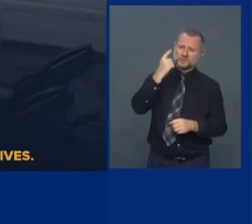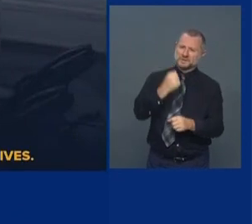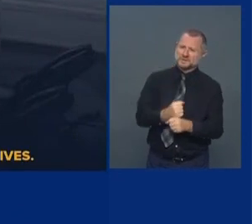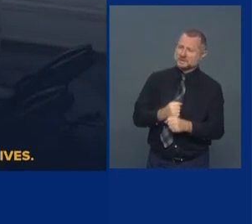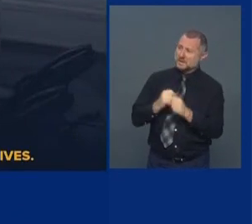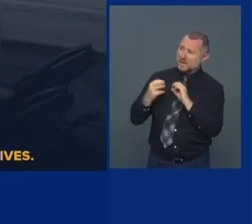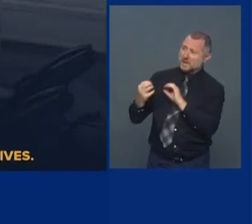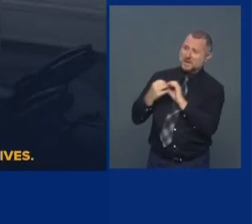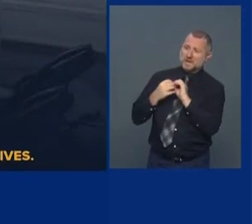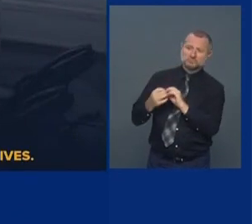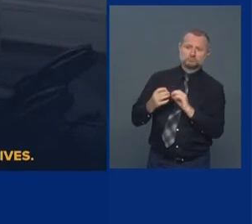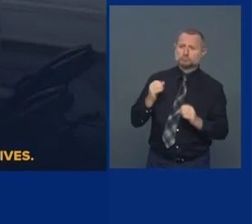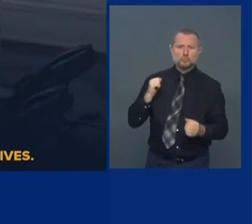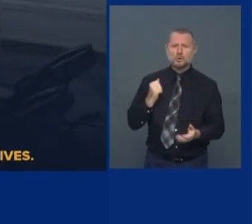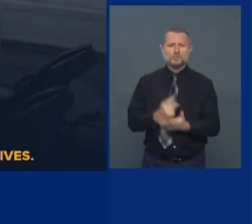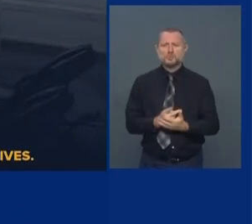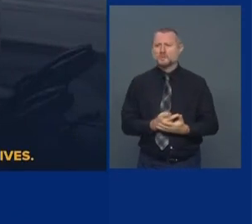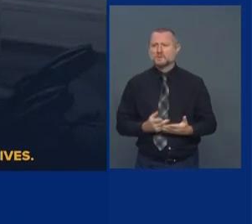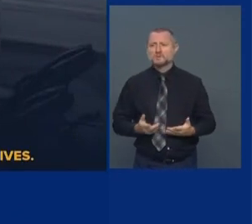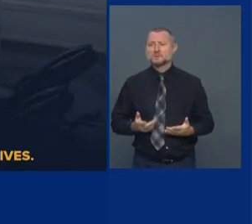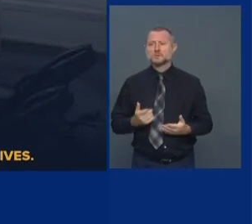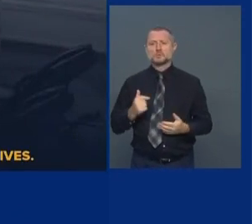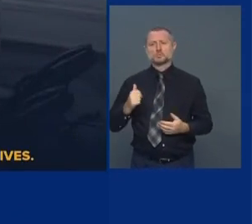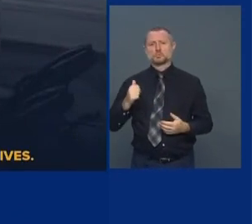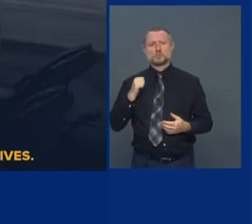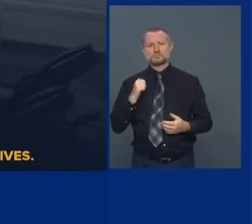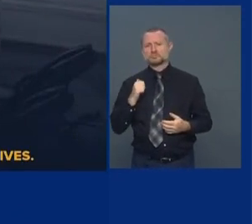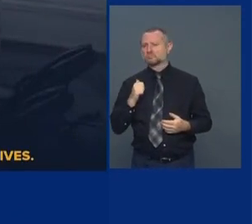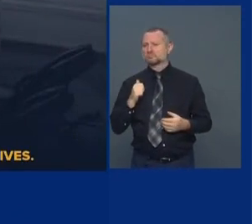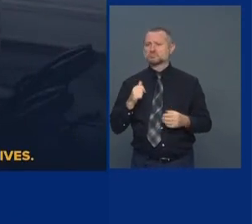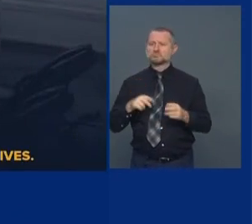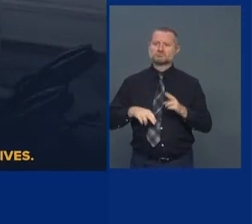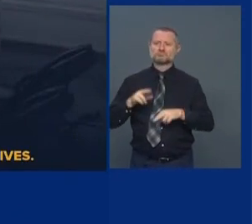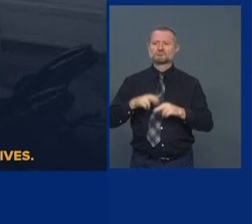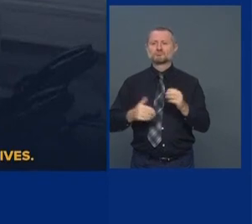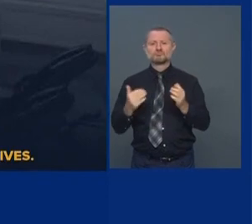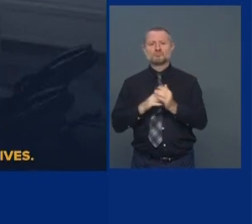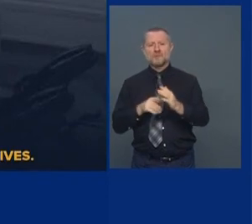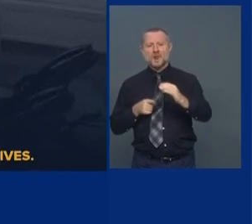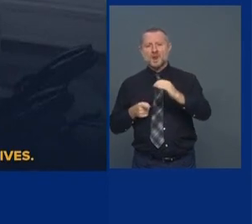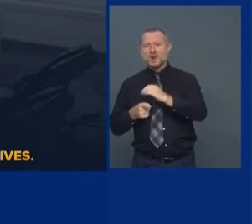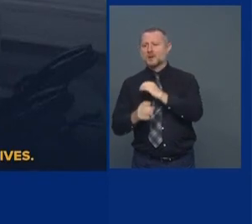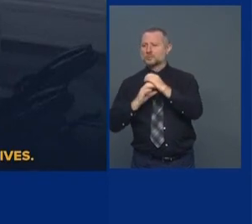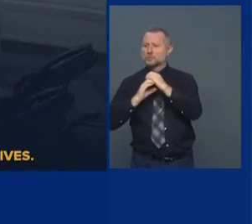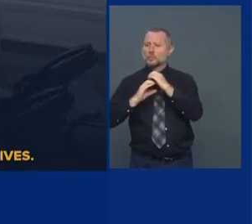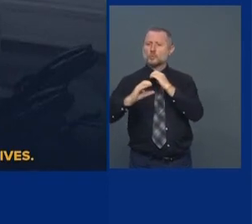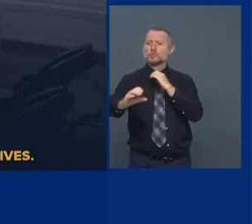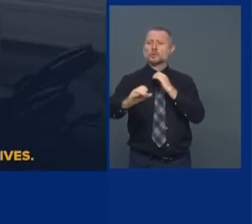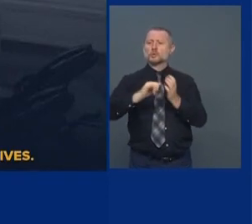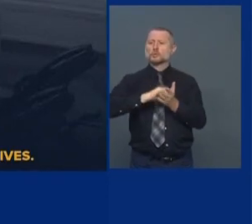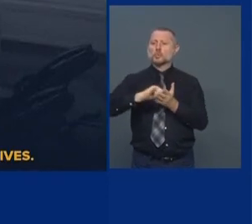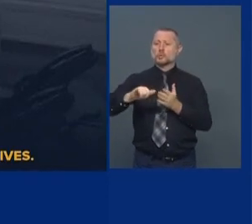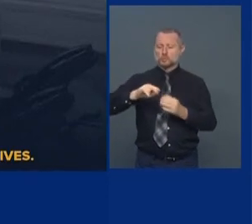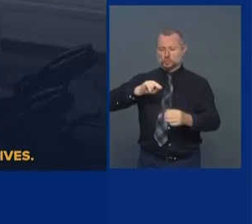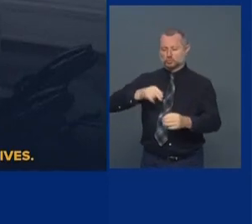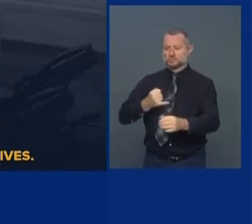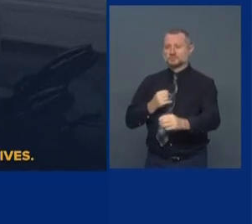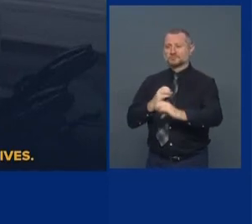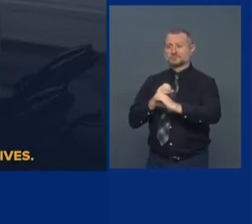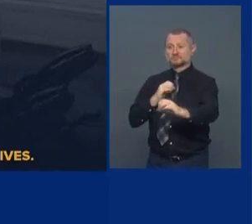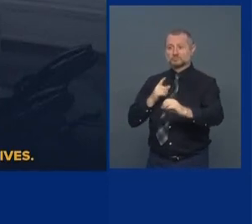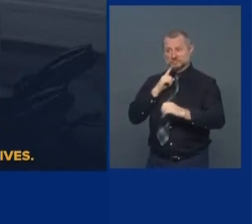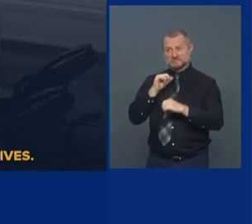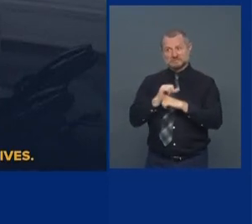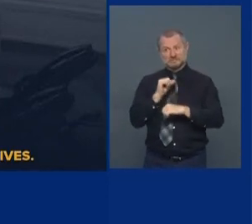He won't rebuild the tunnels between New York and New Jersey that are dangerous. They are